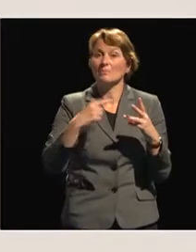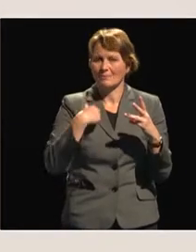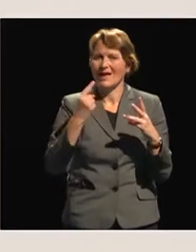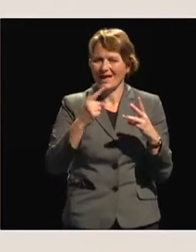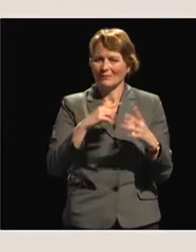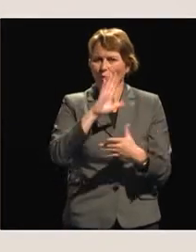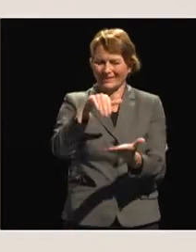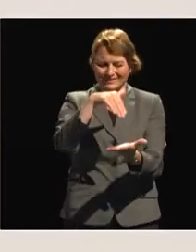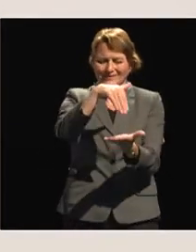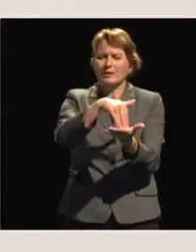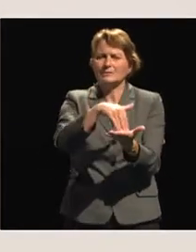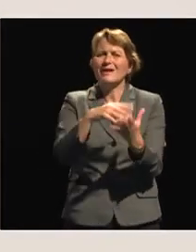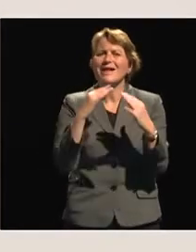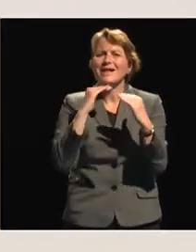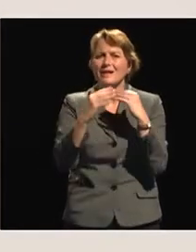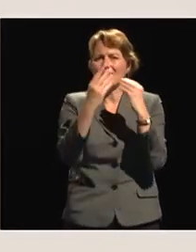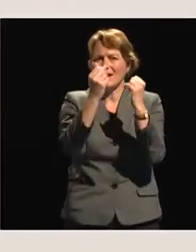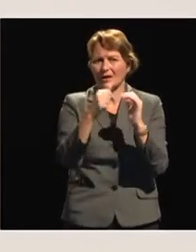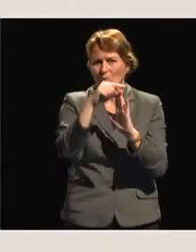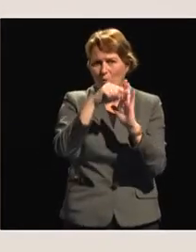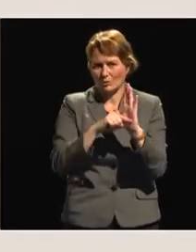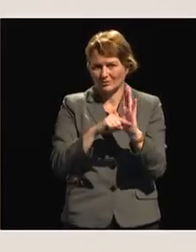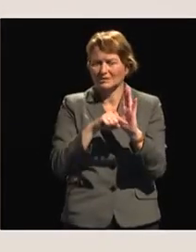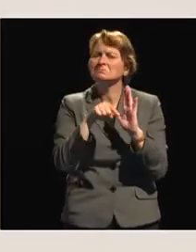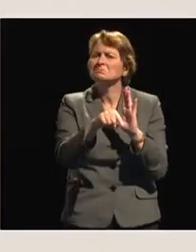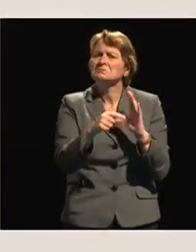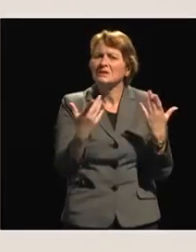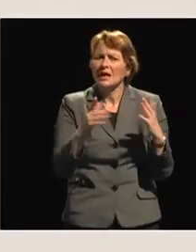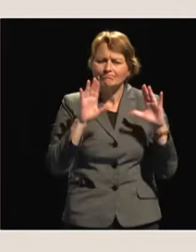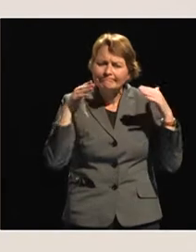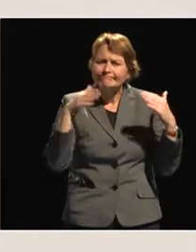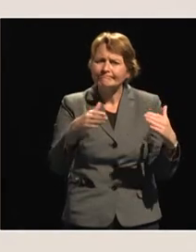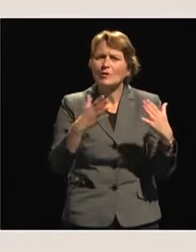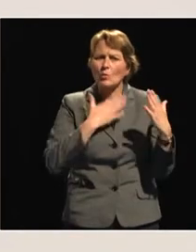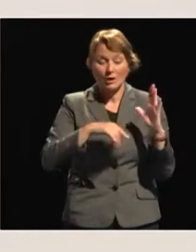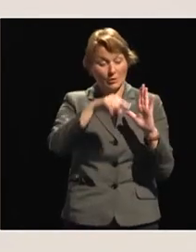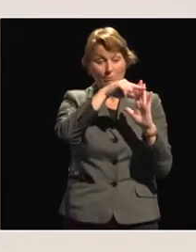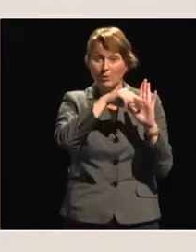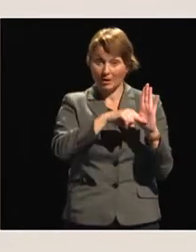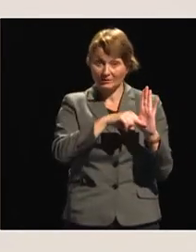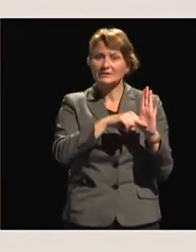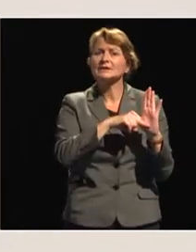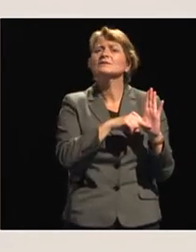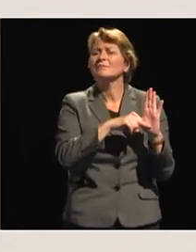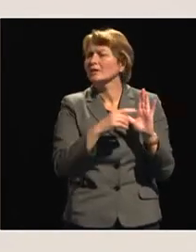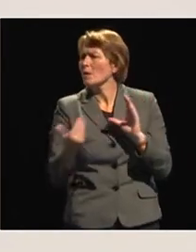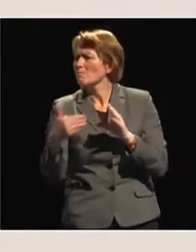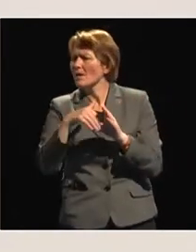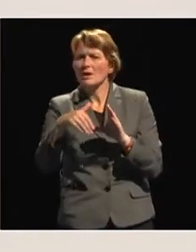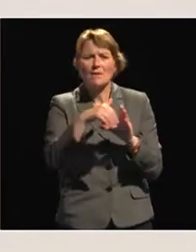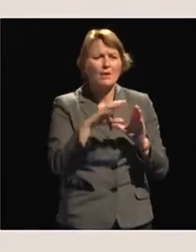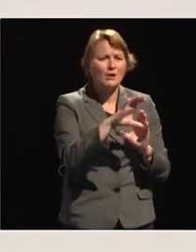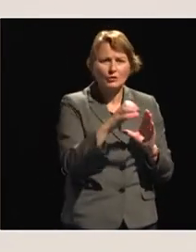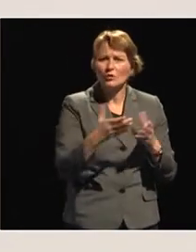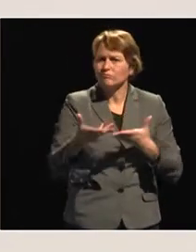center, and we are working on key policy and implement it with our member countries. I consider that